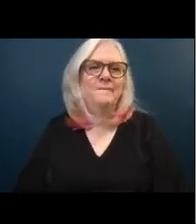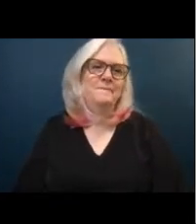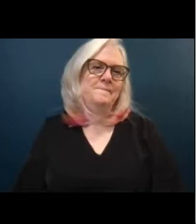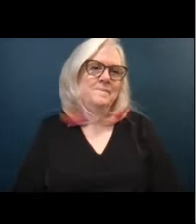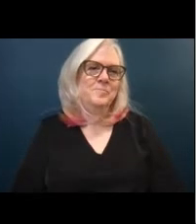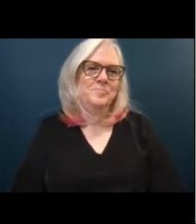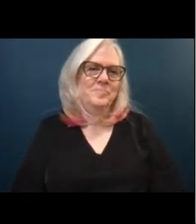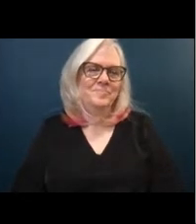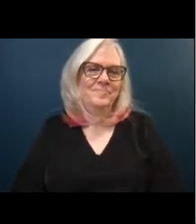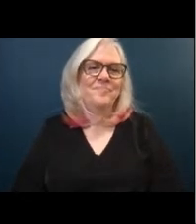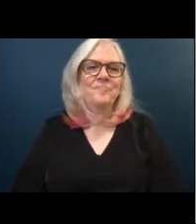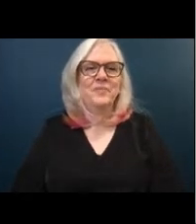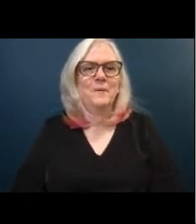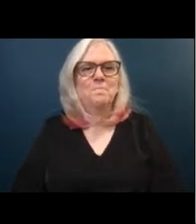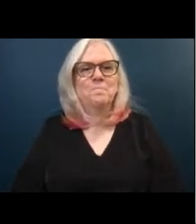oh cool